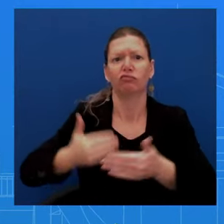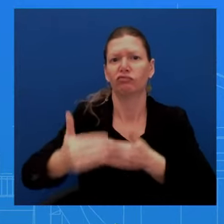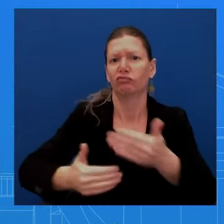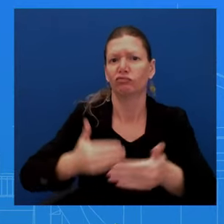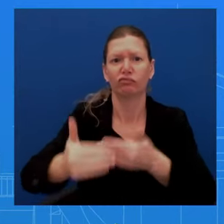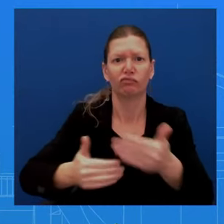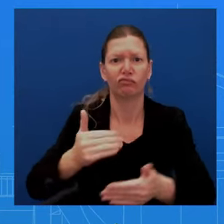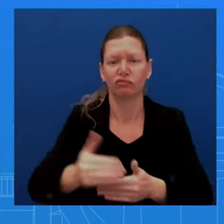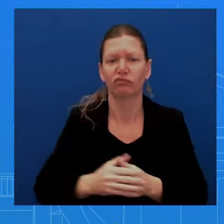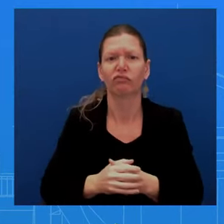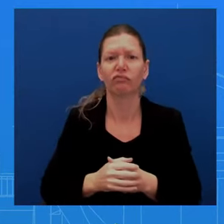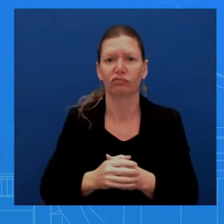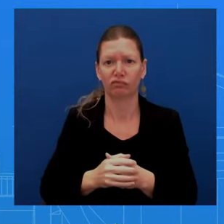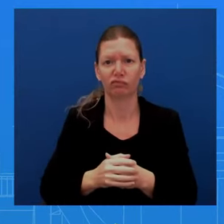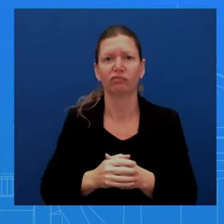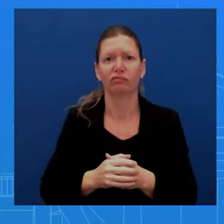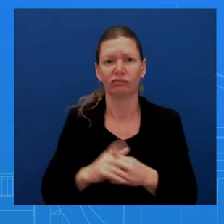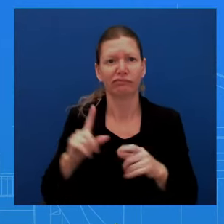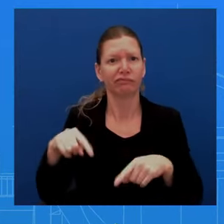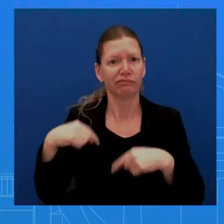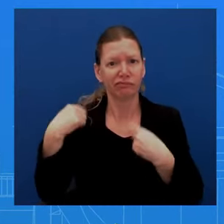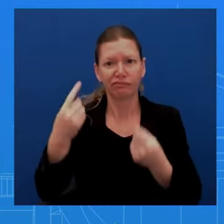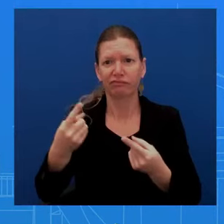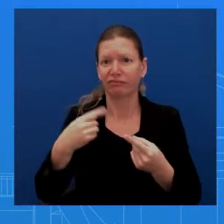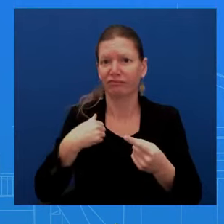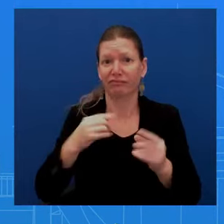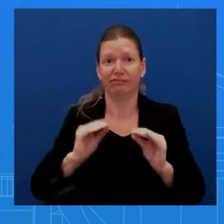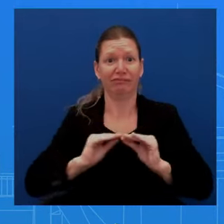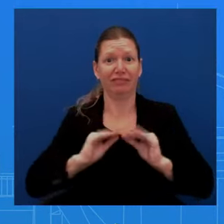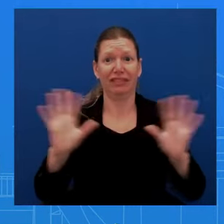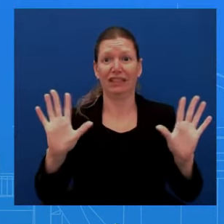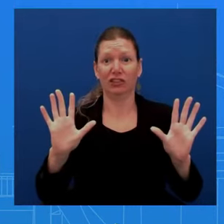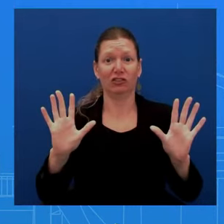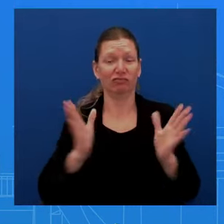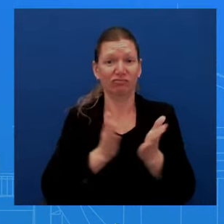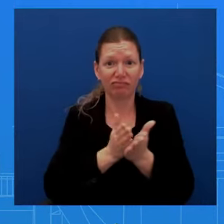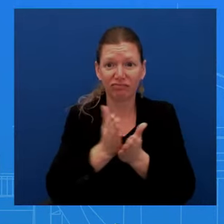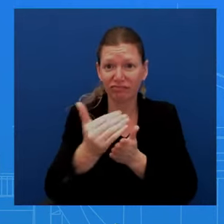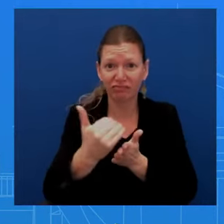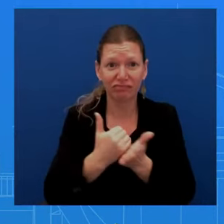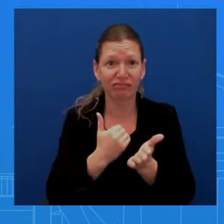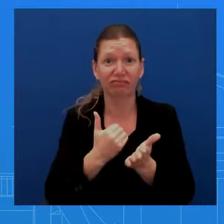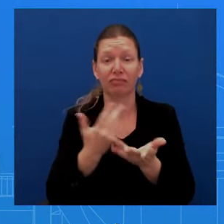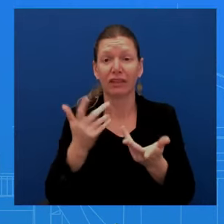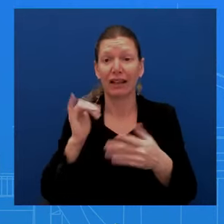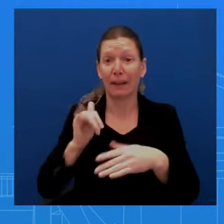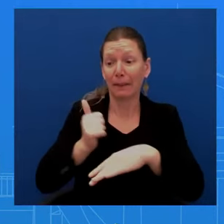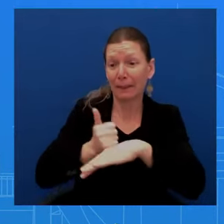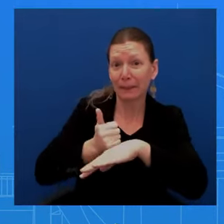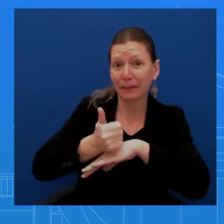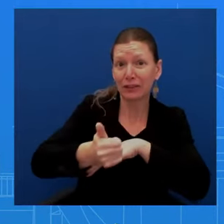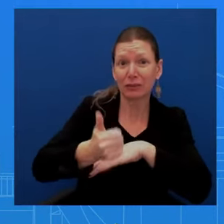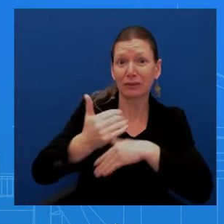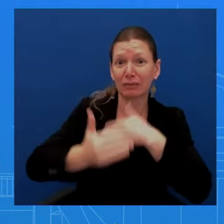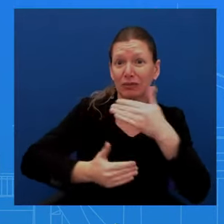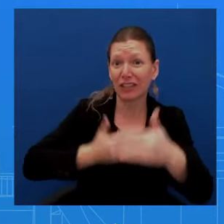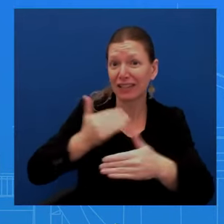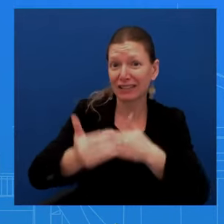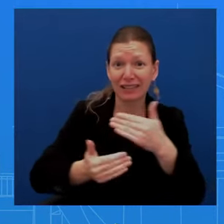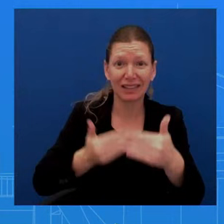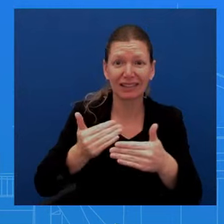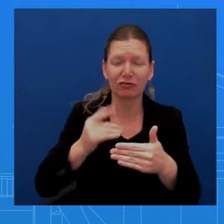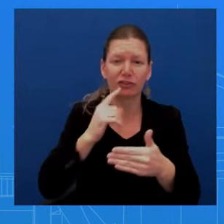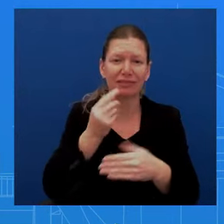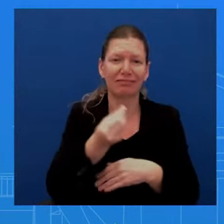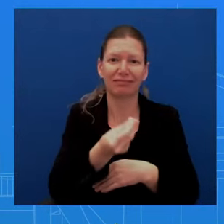from here is we just don't know as it really, relates to these impeachment proceedings on, uh, different members, multiple cabinet members at this point. obviously the